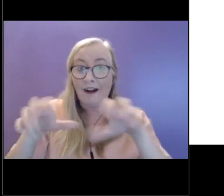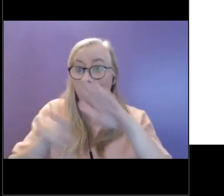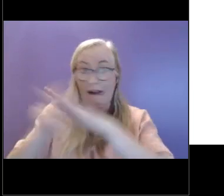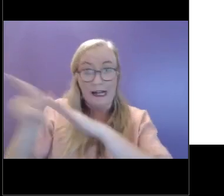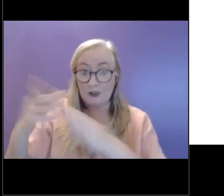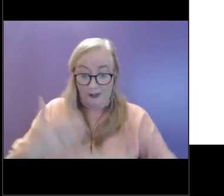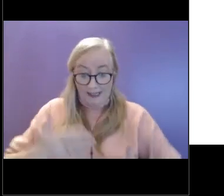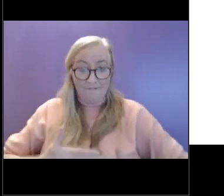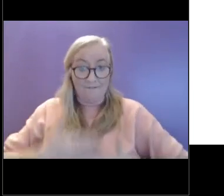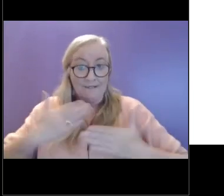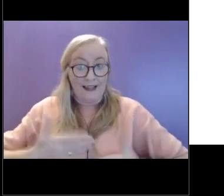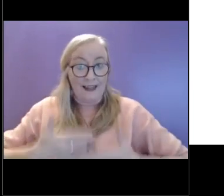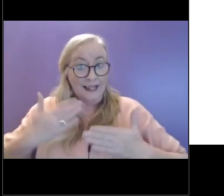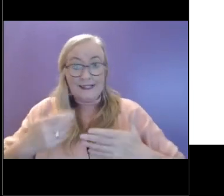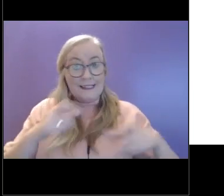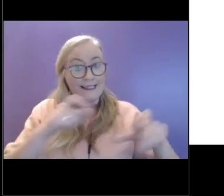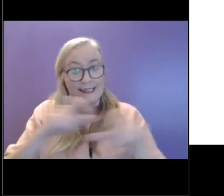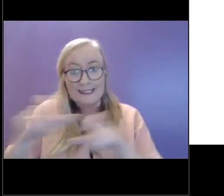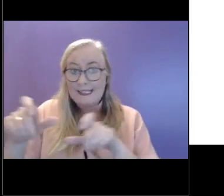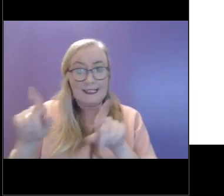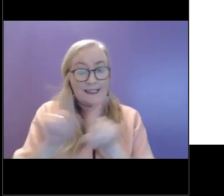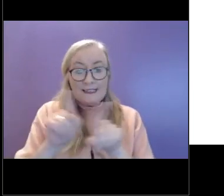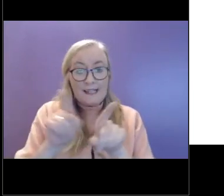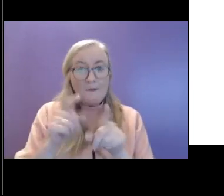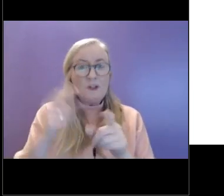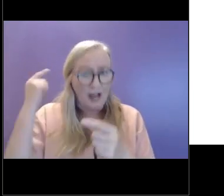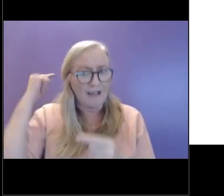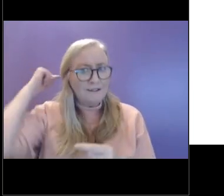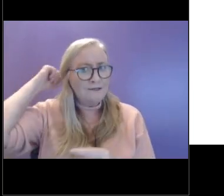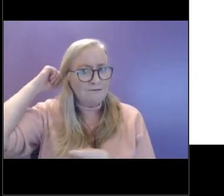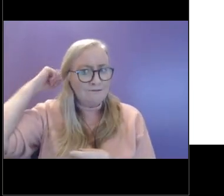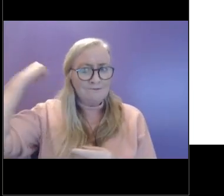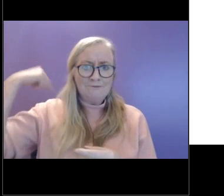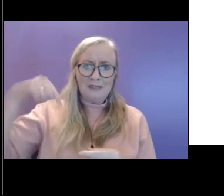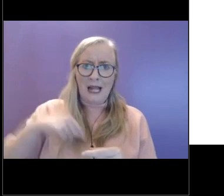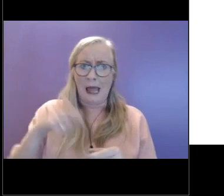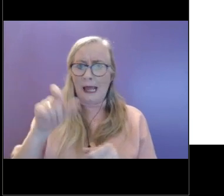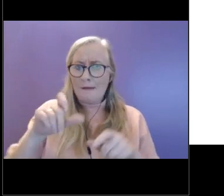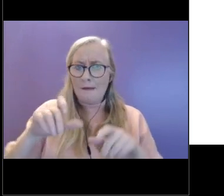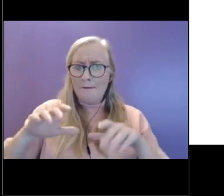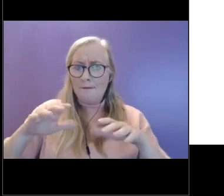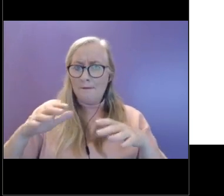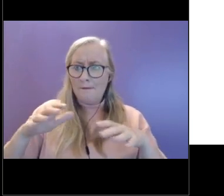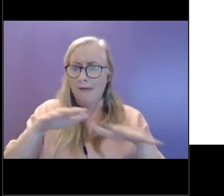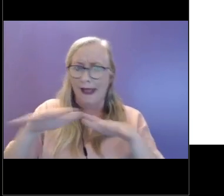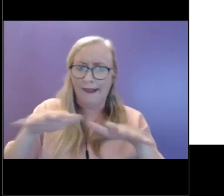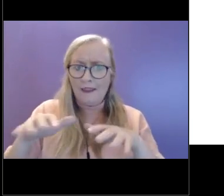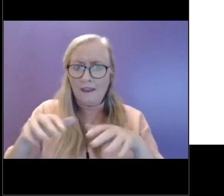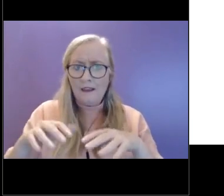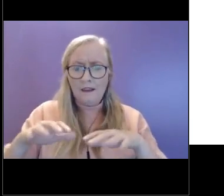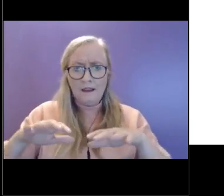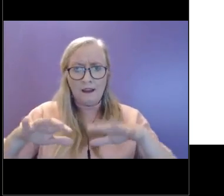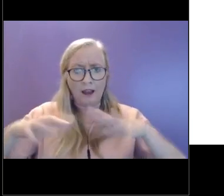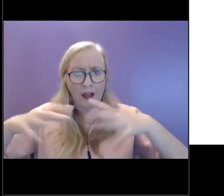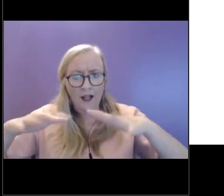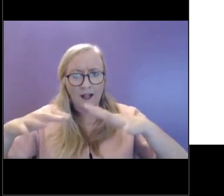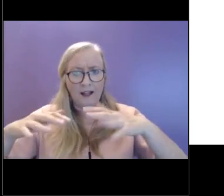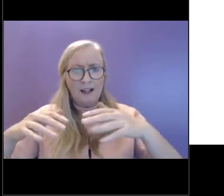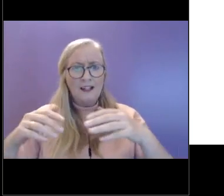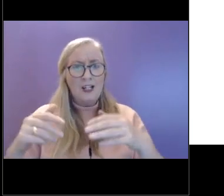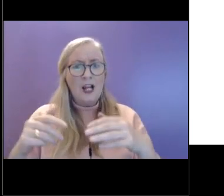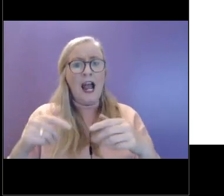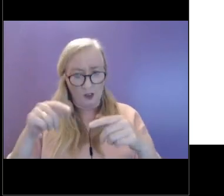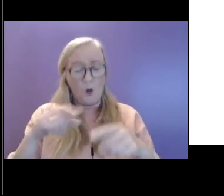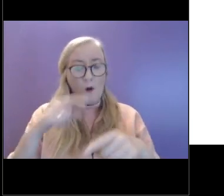all of these kind of chemicals released and we can feel sometimes very panicky or shaky. But also what happens in the brain is we get a kind of an